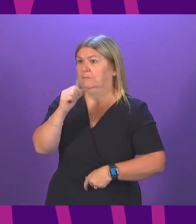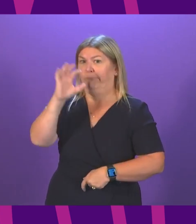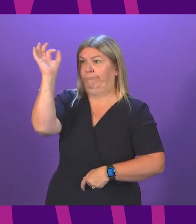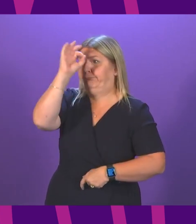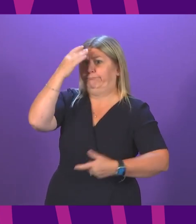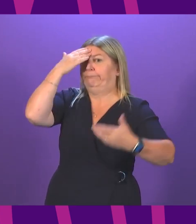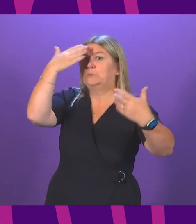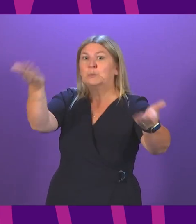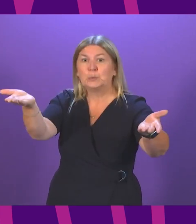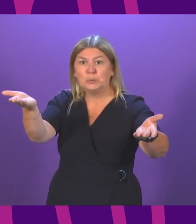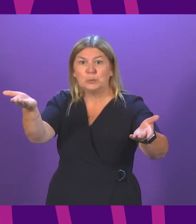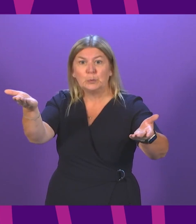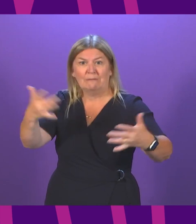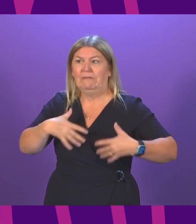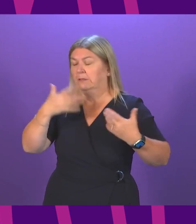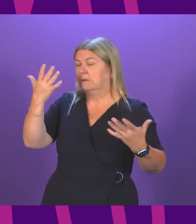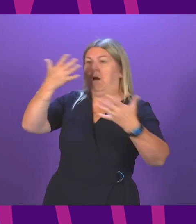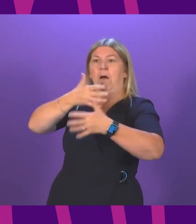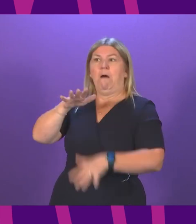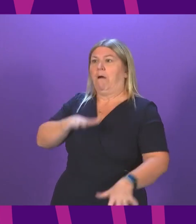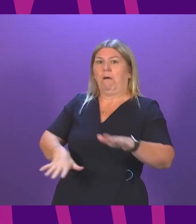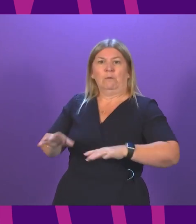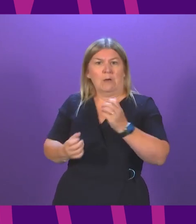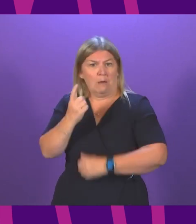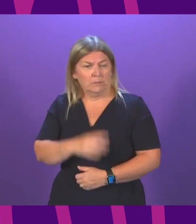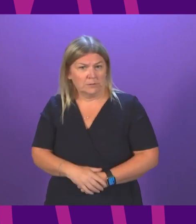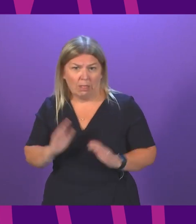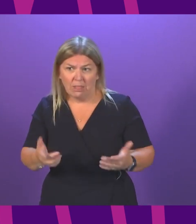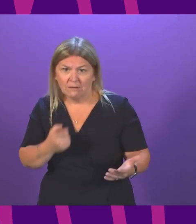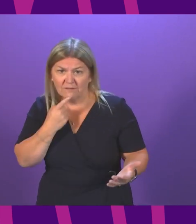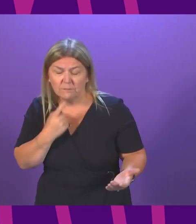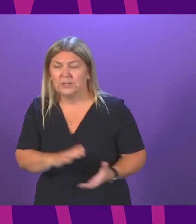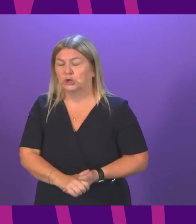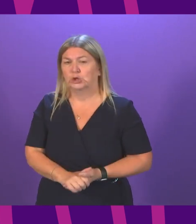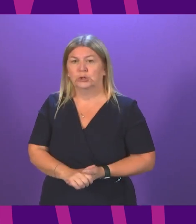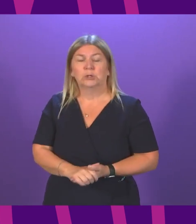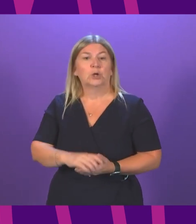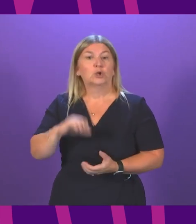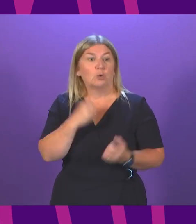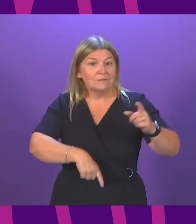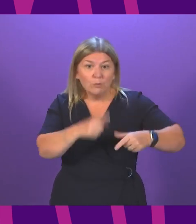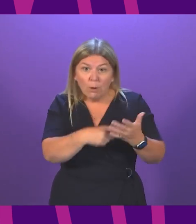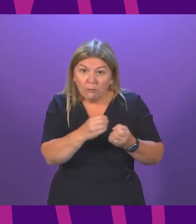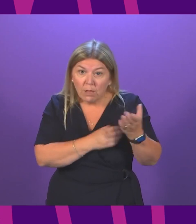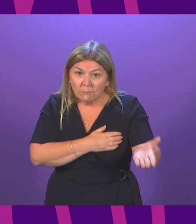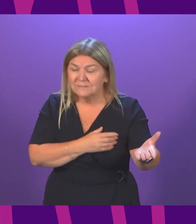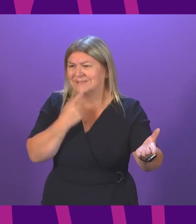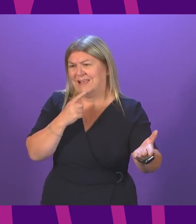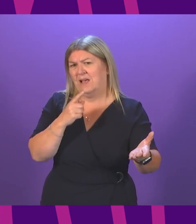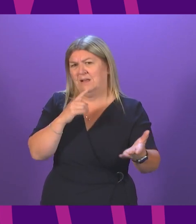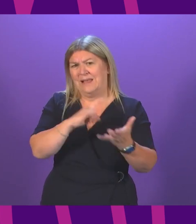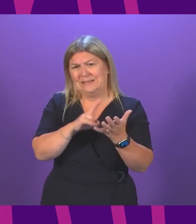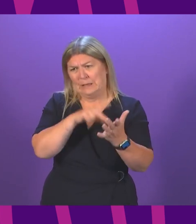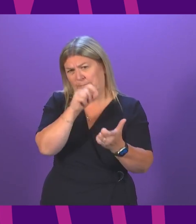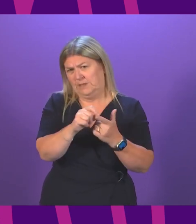Hospitality groups say the lack of engagement is extremely concerning. Scottish football clubs have warned the SNP's plans are completely